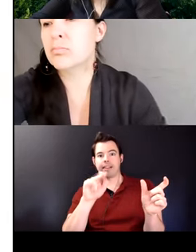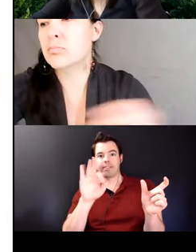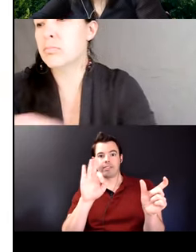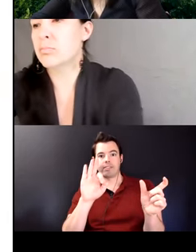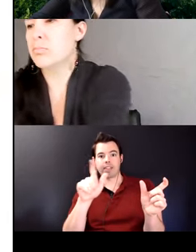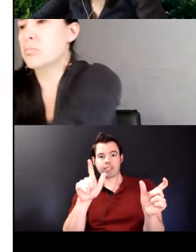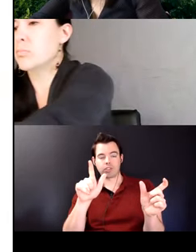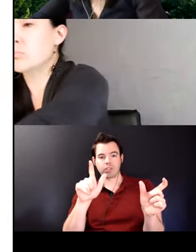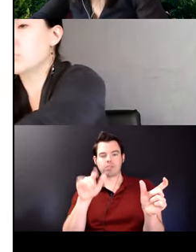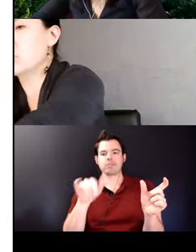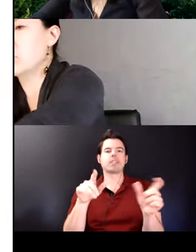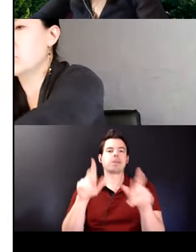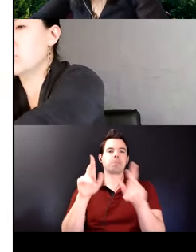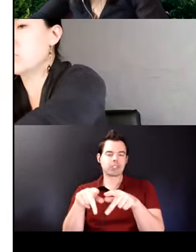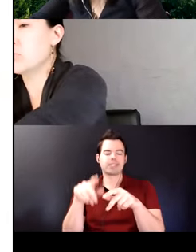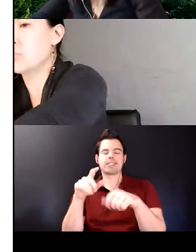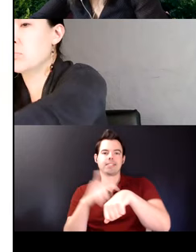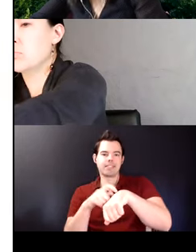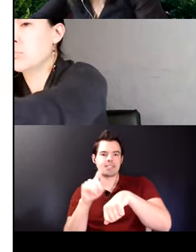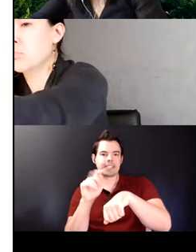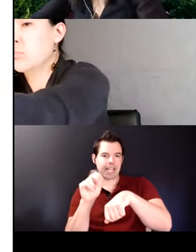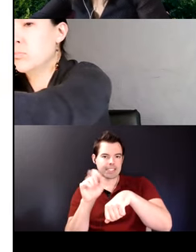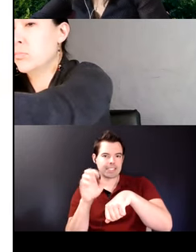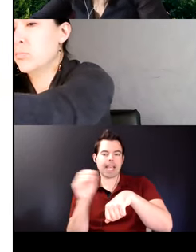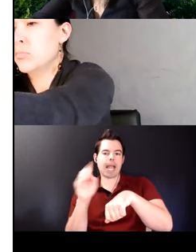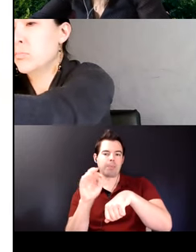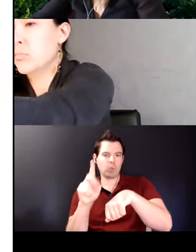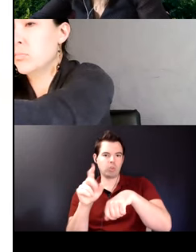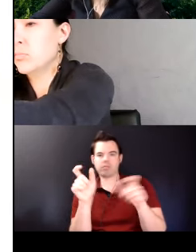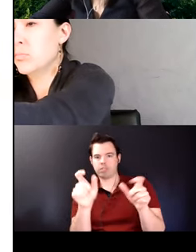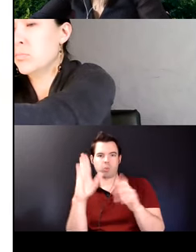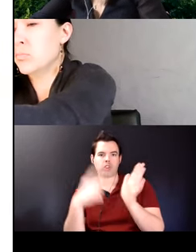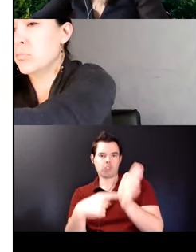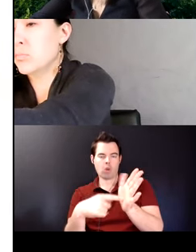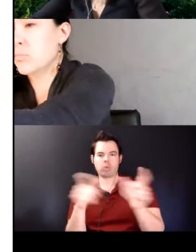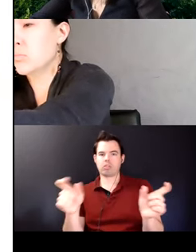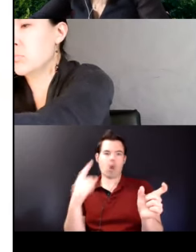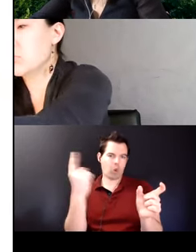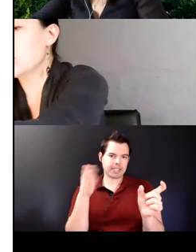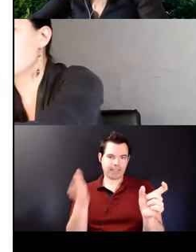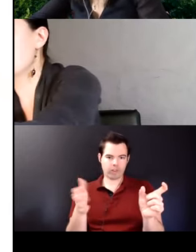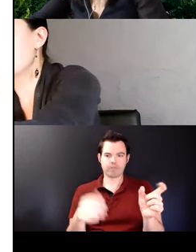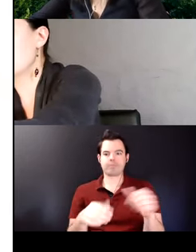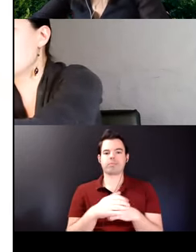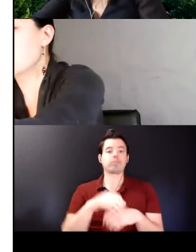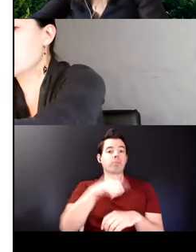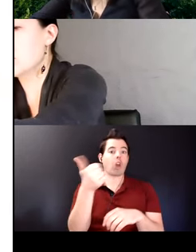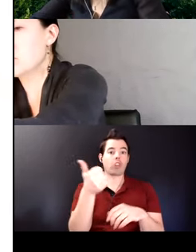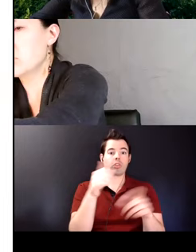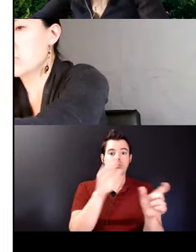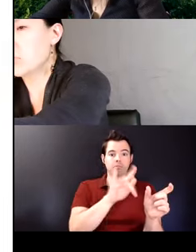tense and mood and additional derivational suffixes can appear on the verb stem to convey